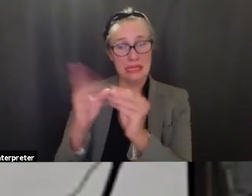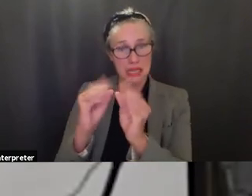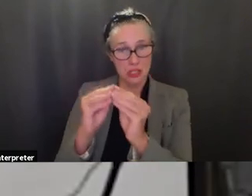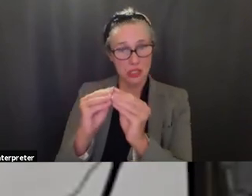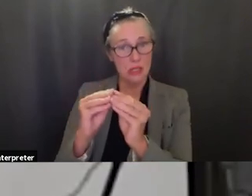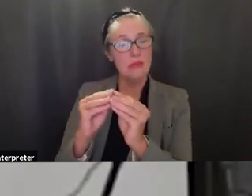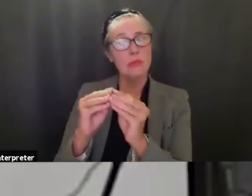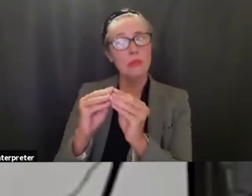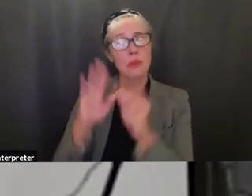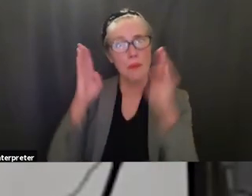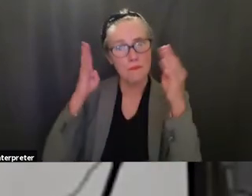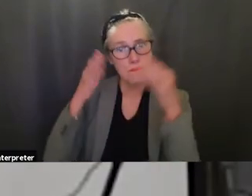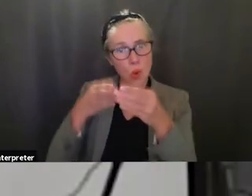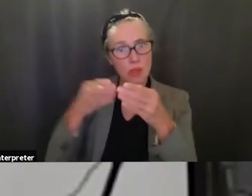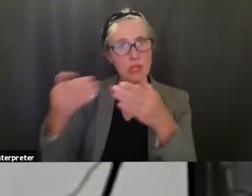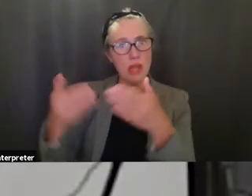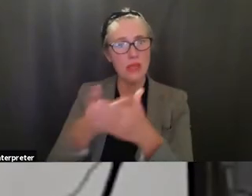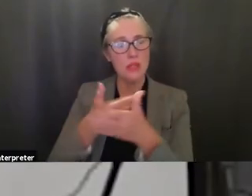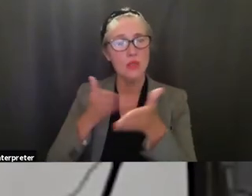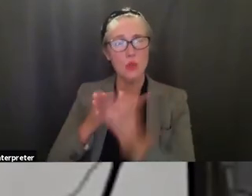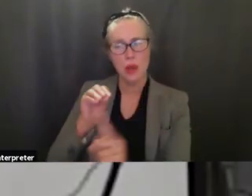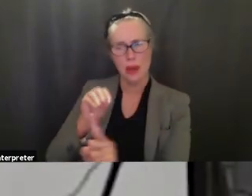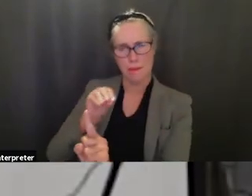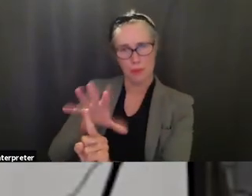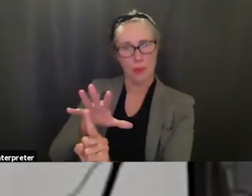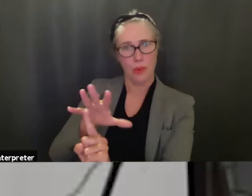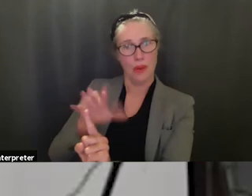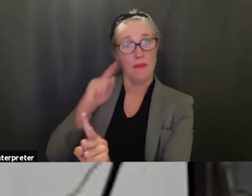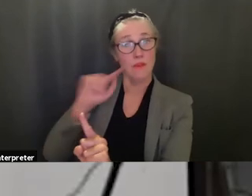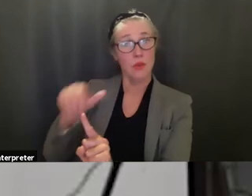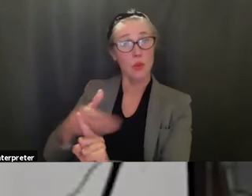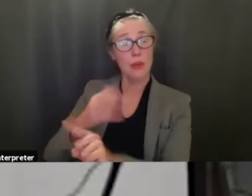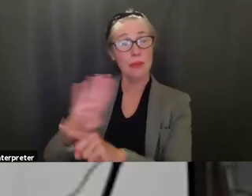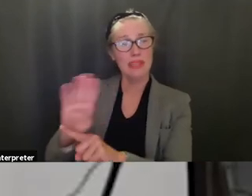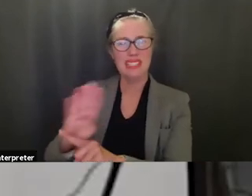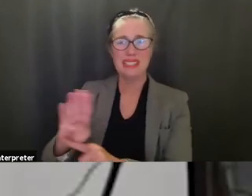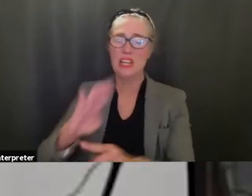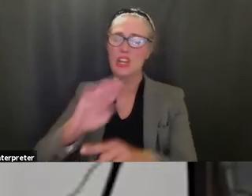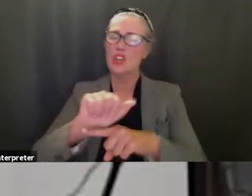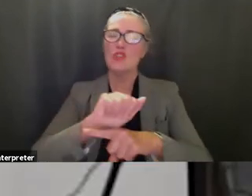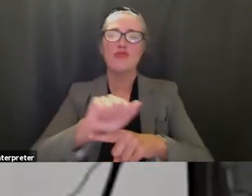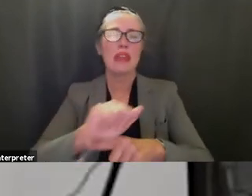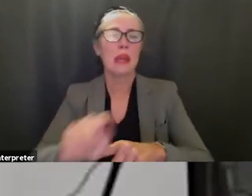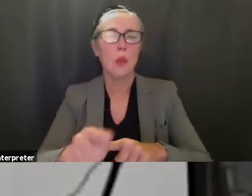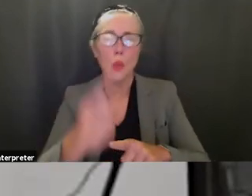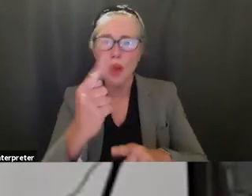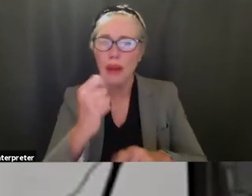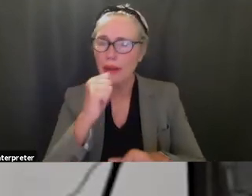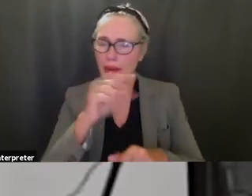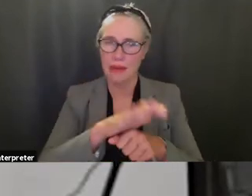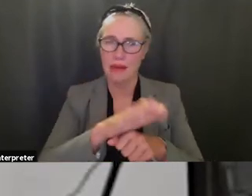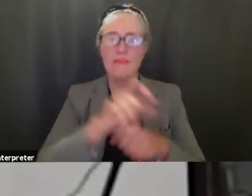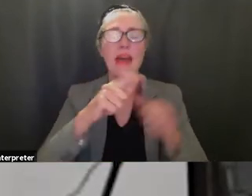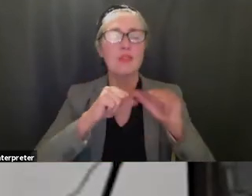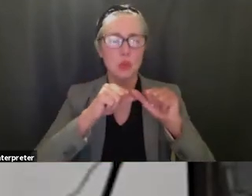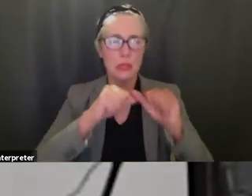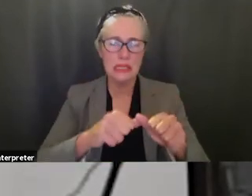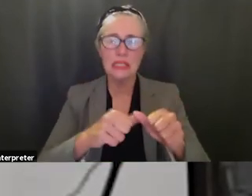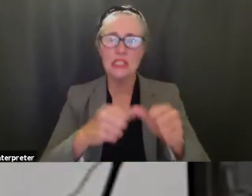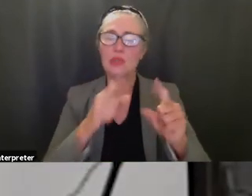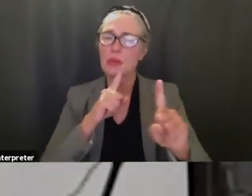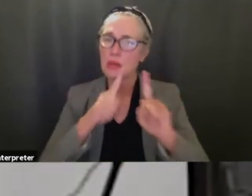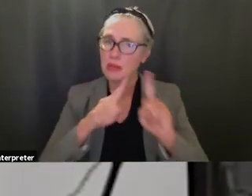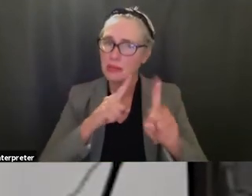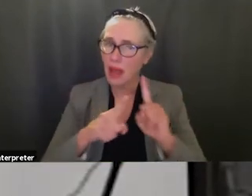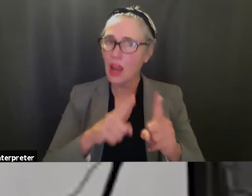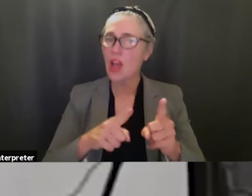one training will not be enough we'll need to continue talking about it having dialogues but again we've been dialoguing